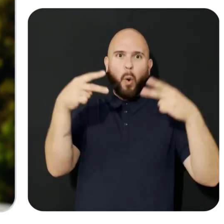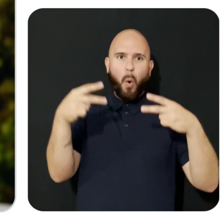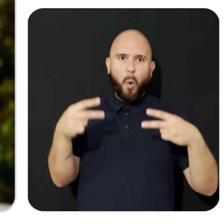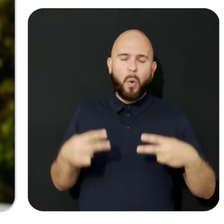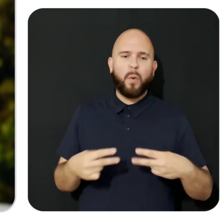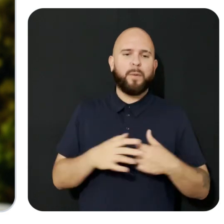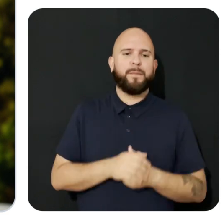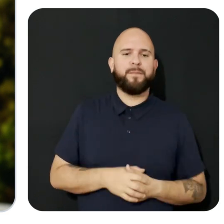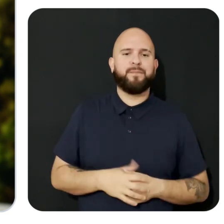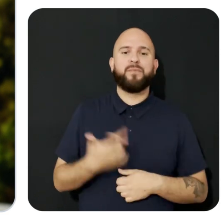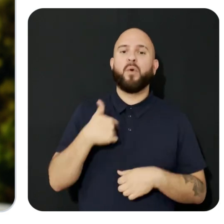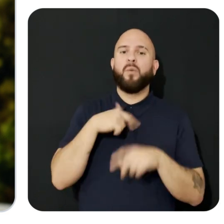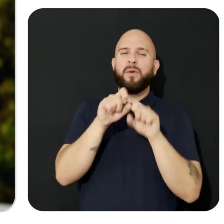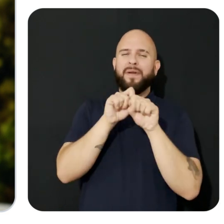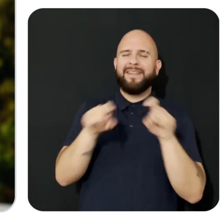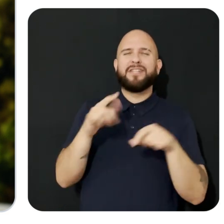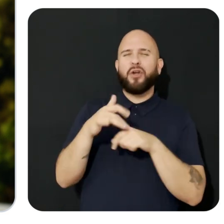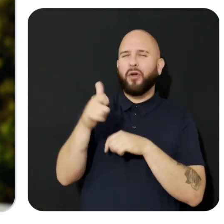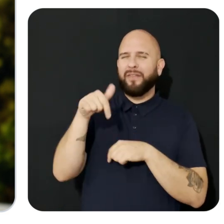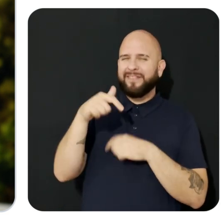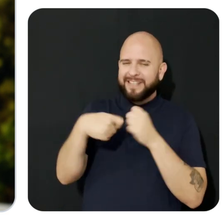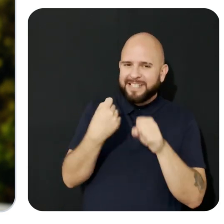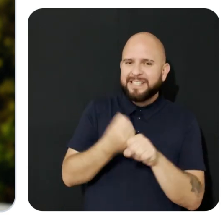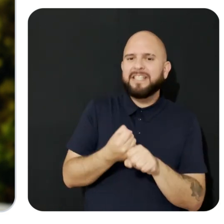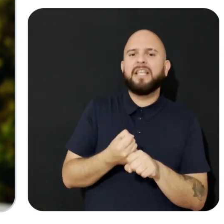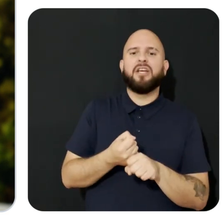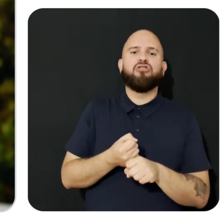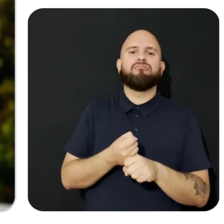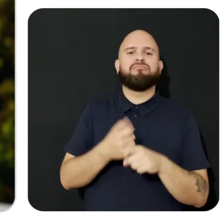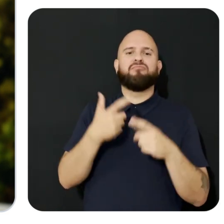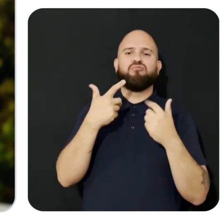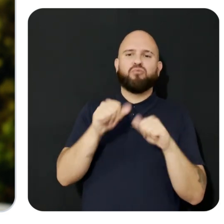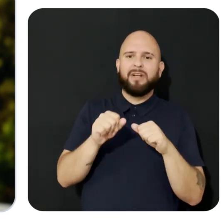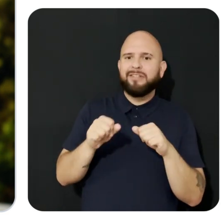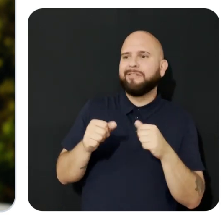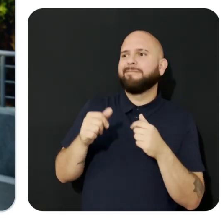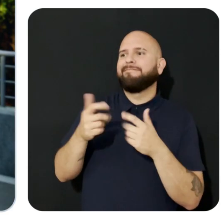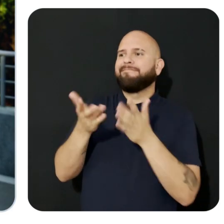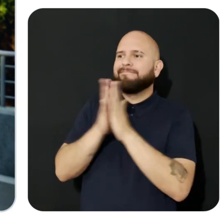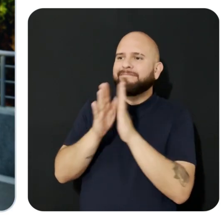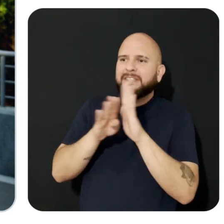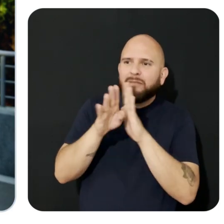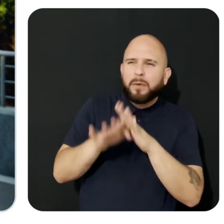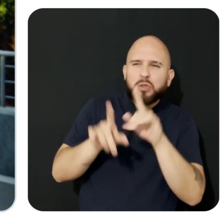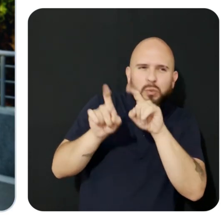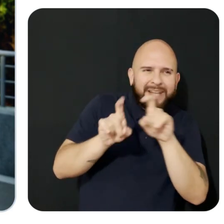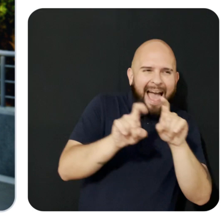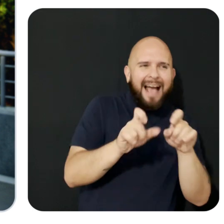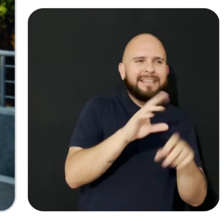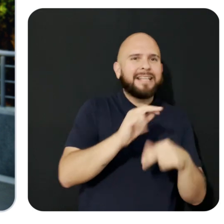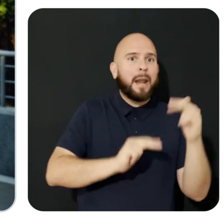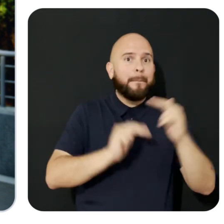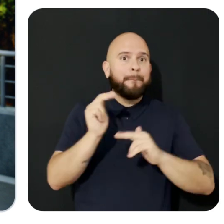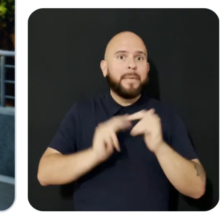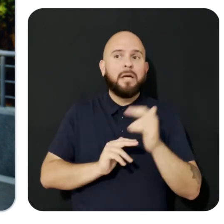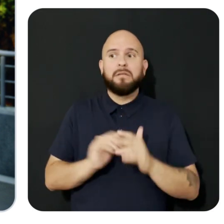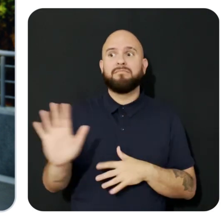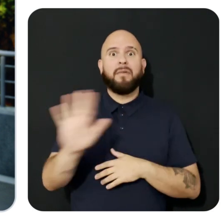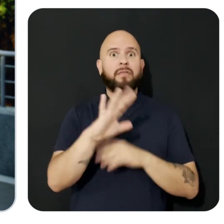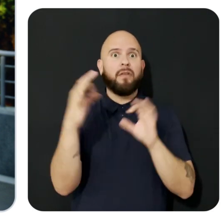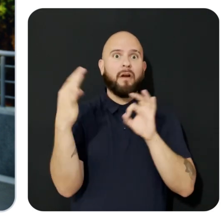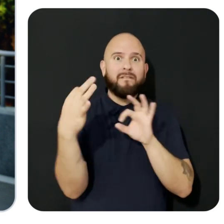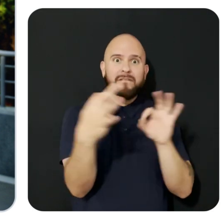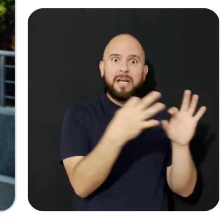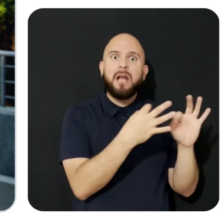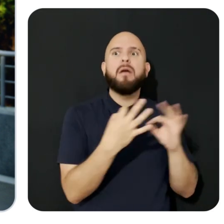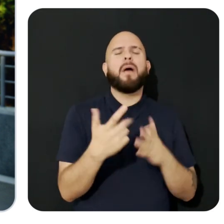Spatial SDK earlier this year to select developers of all different backgrounds to test and build. The feedback from these developers helped us fine